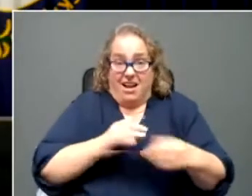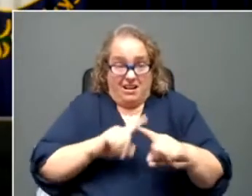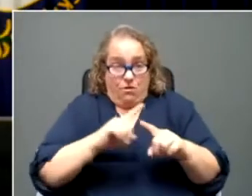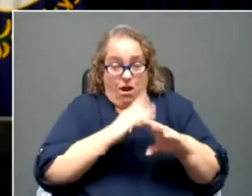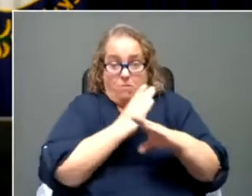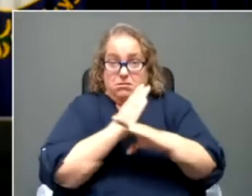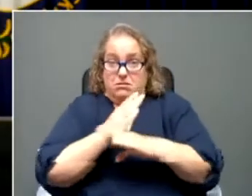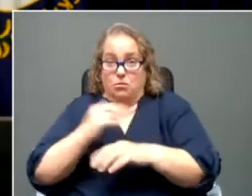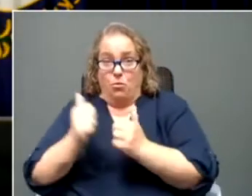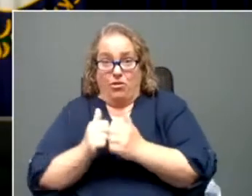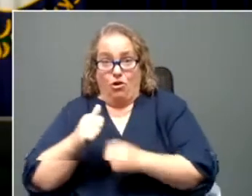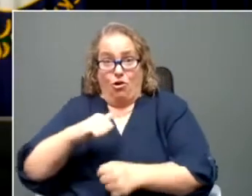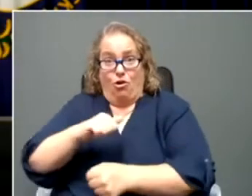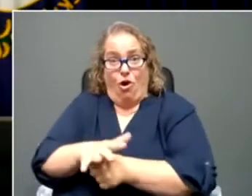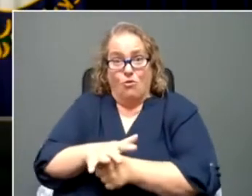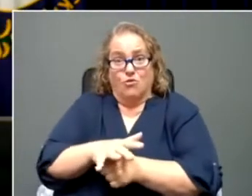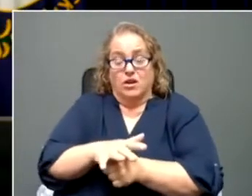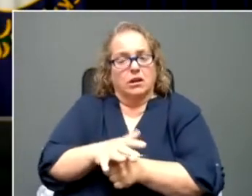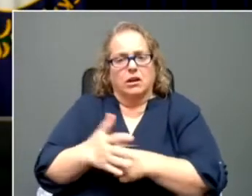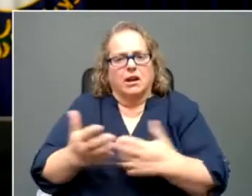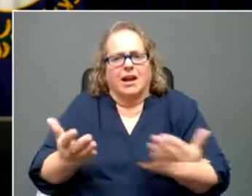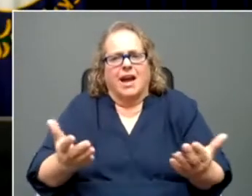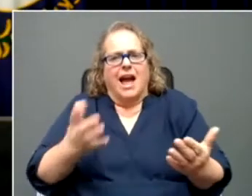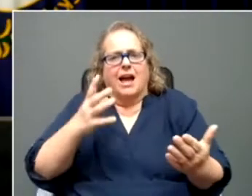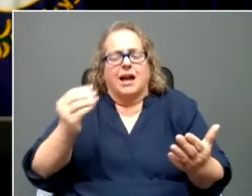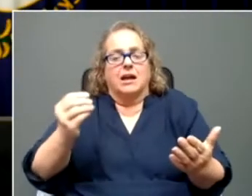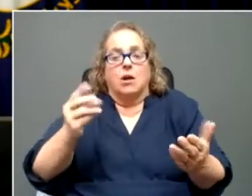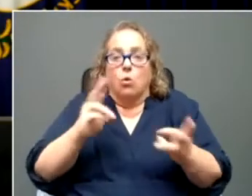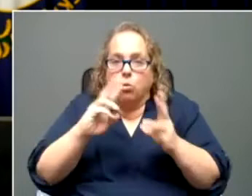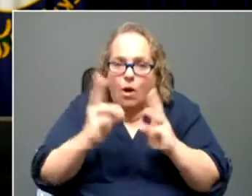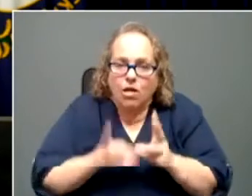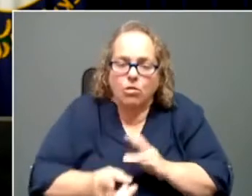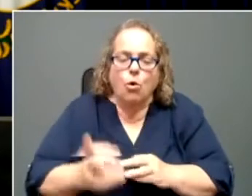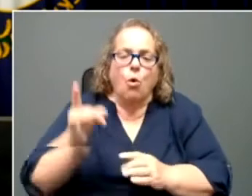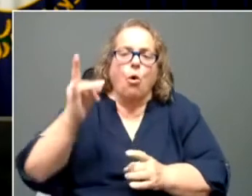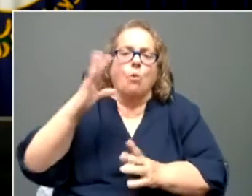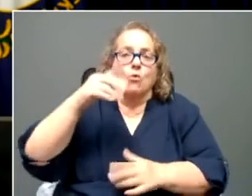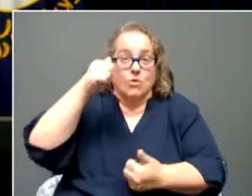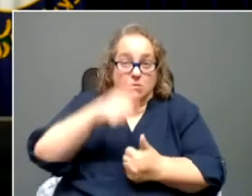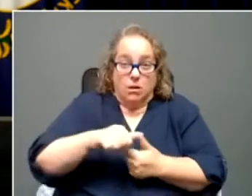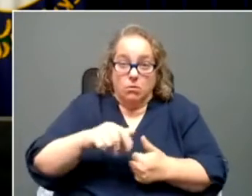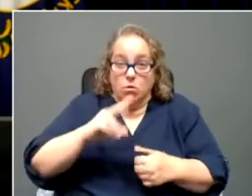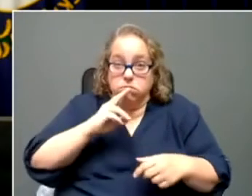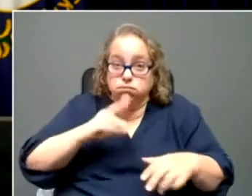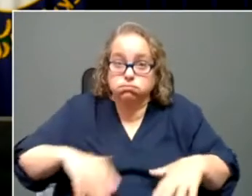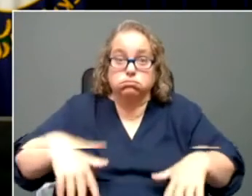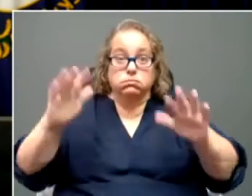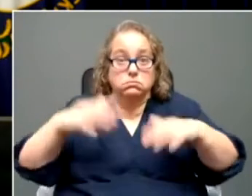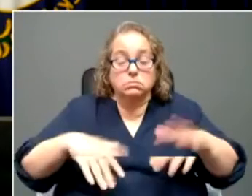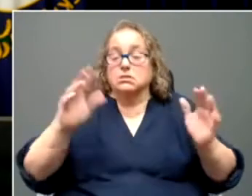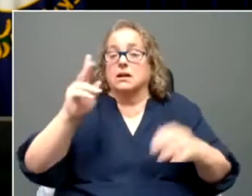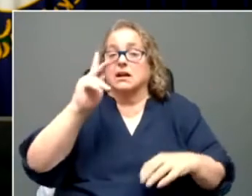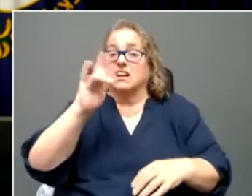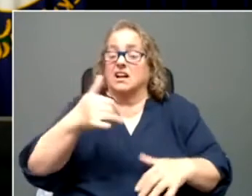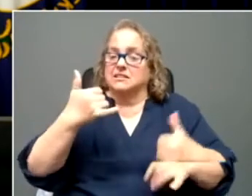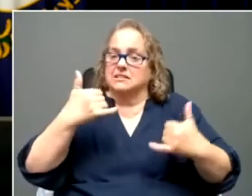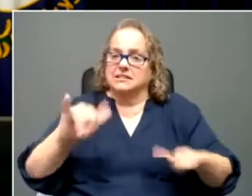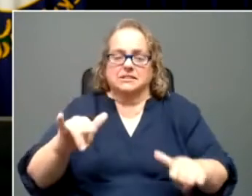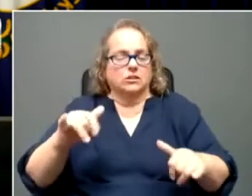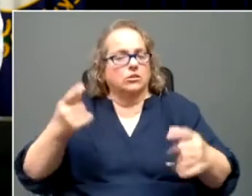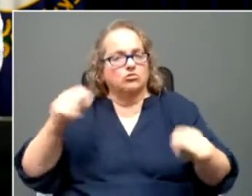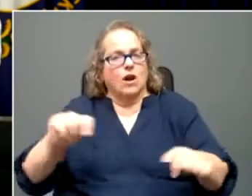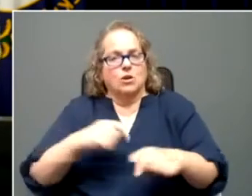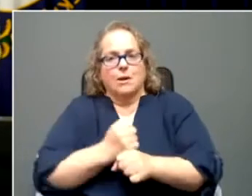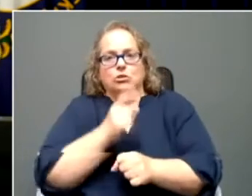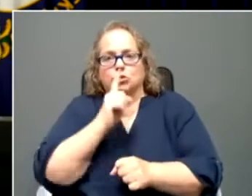as well as, uh, weather disaster after weather disaster, Kentucky is pulled together to ensure any senior age 60